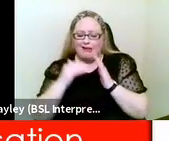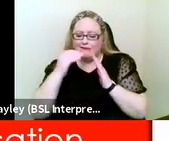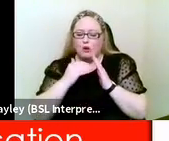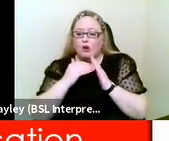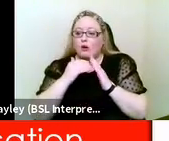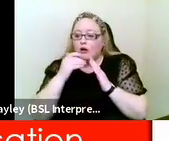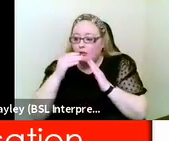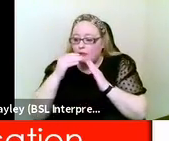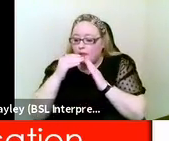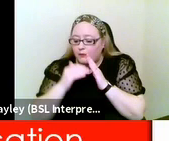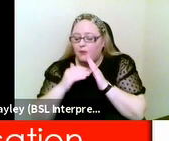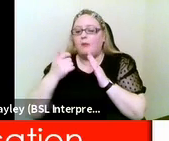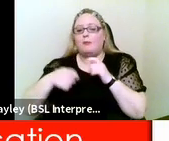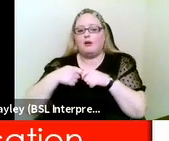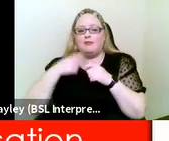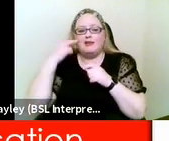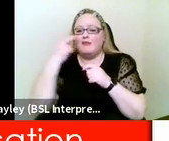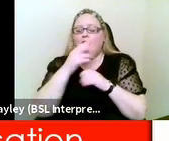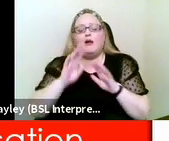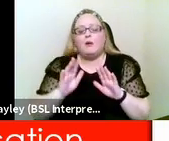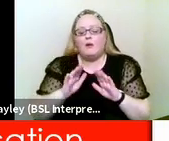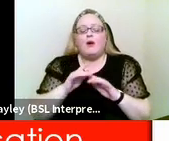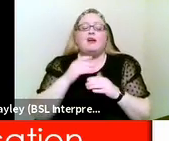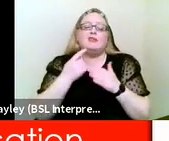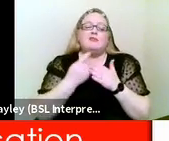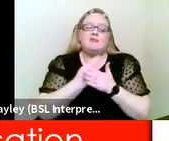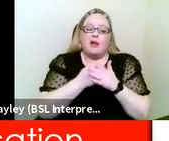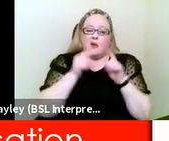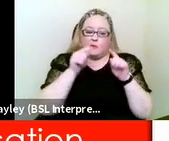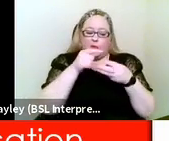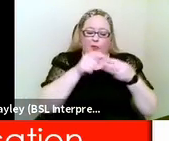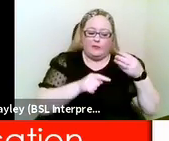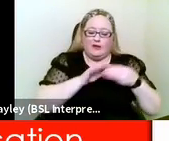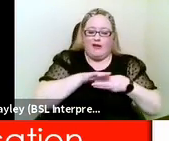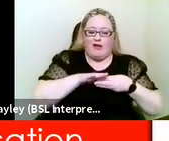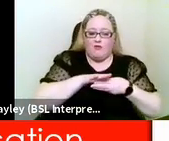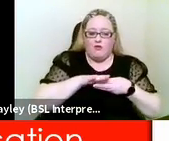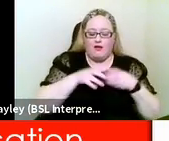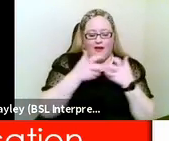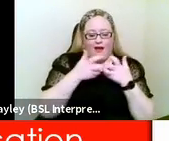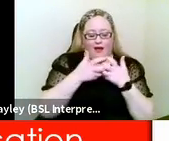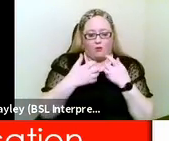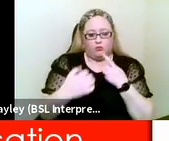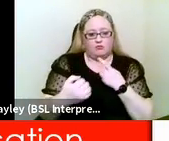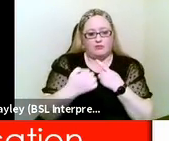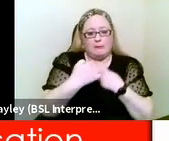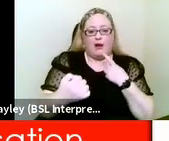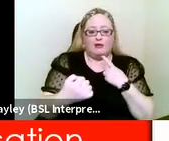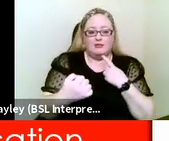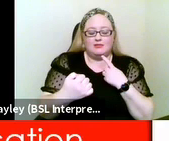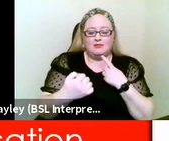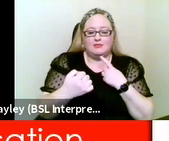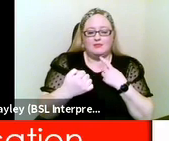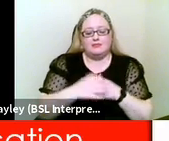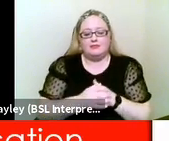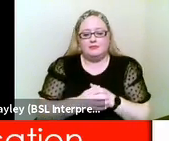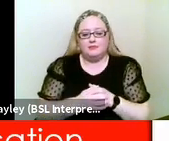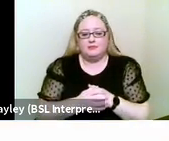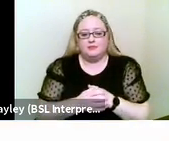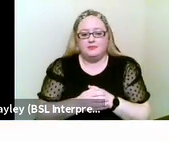impairment results in difficulties in these three things next slide please